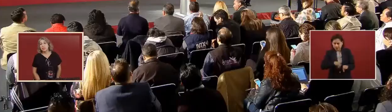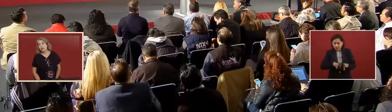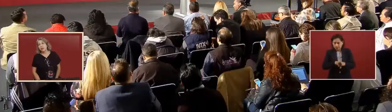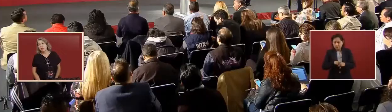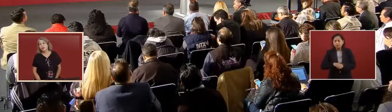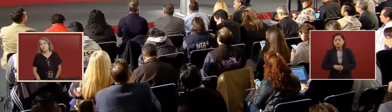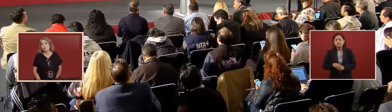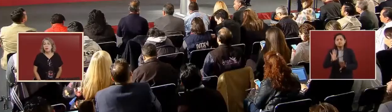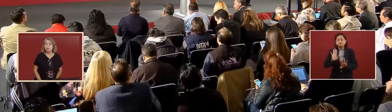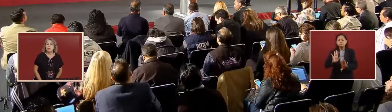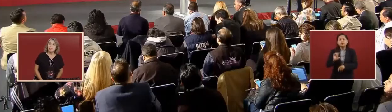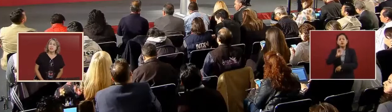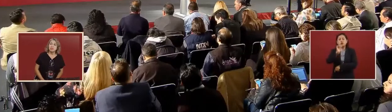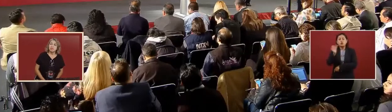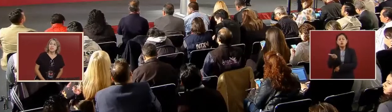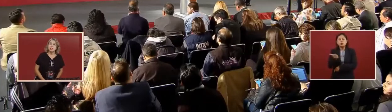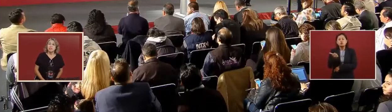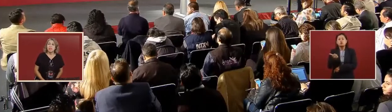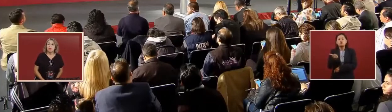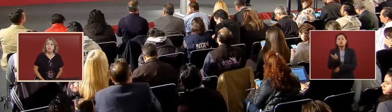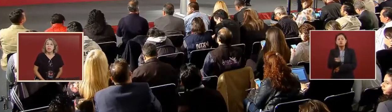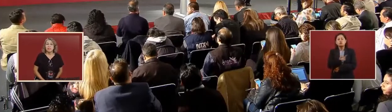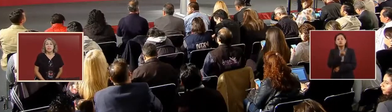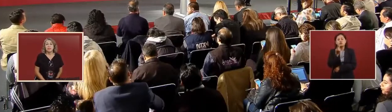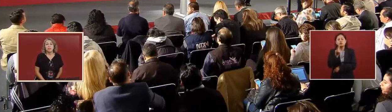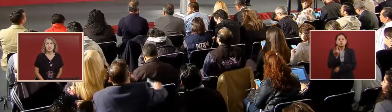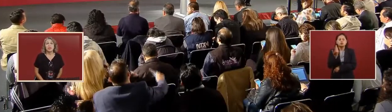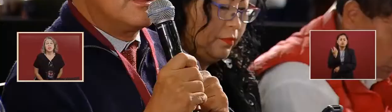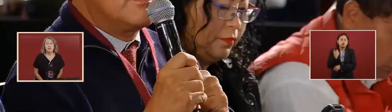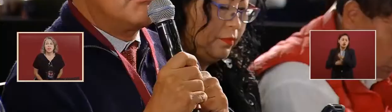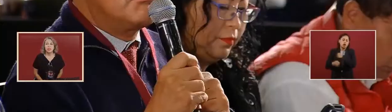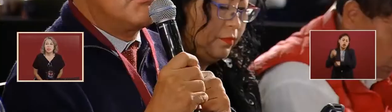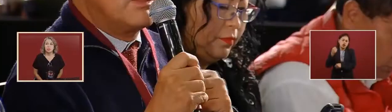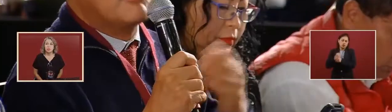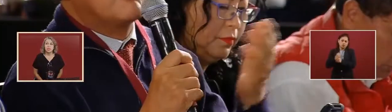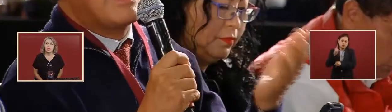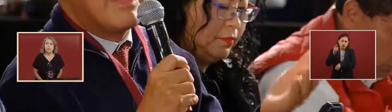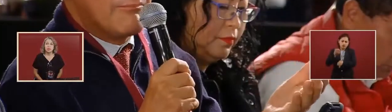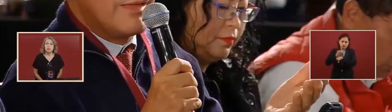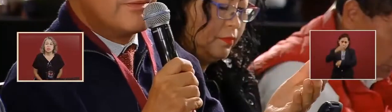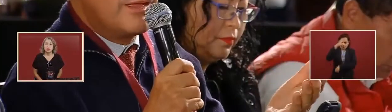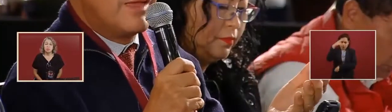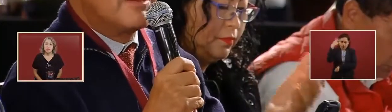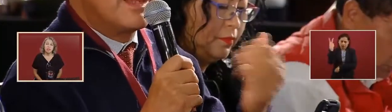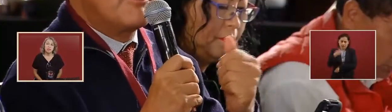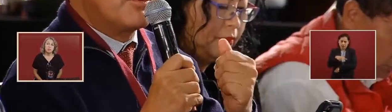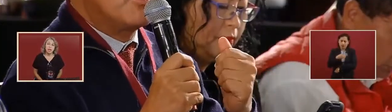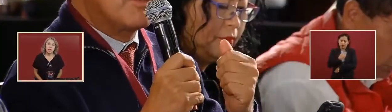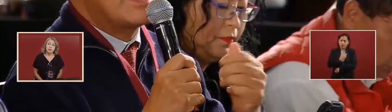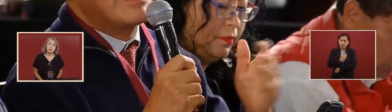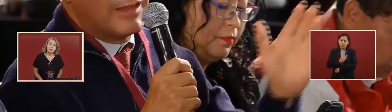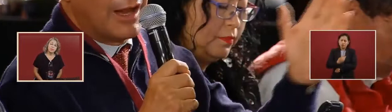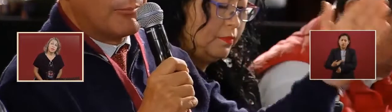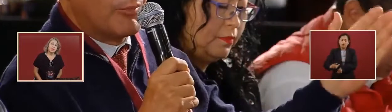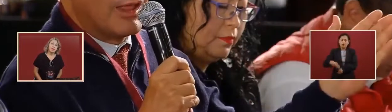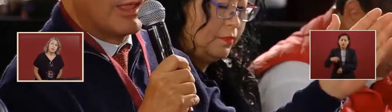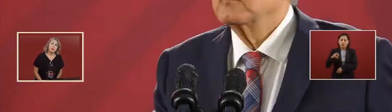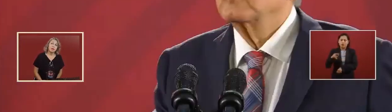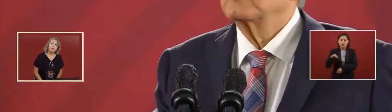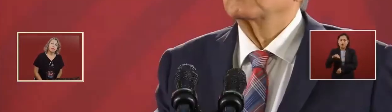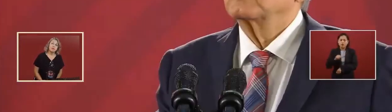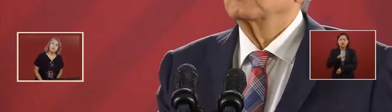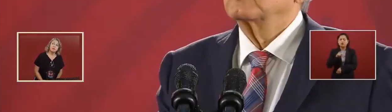in the state of Mexico, the president made a demand from the general